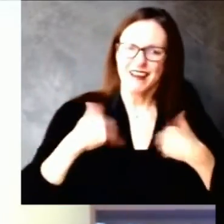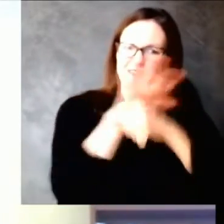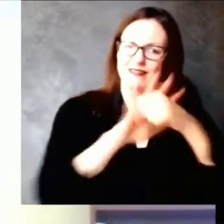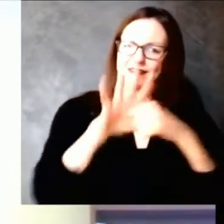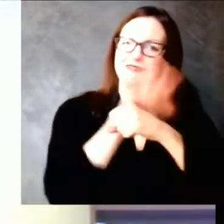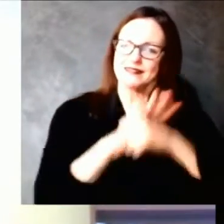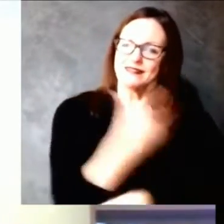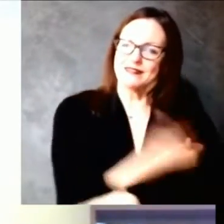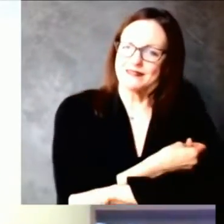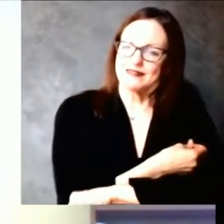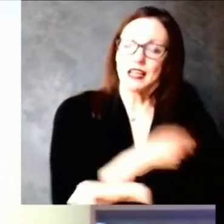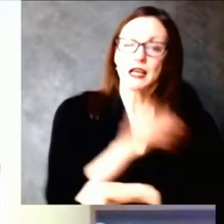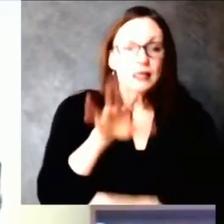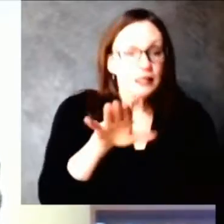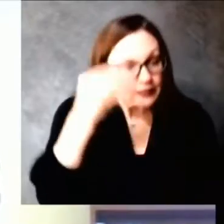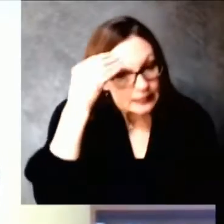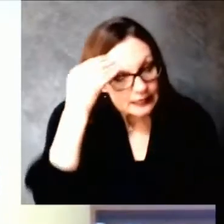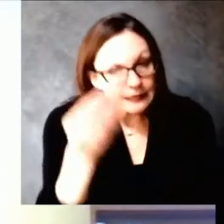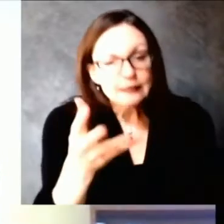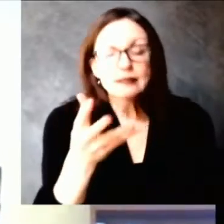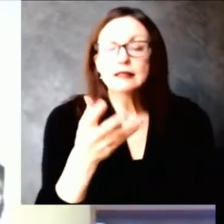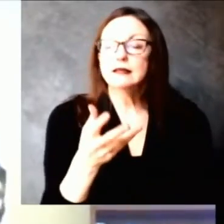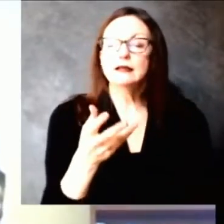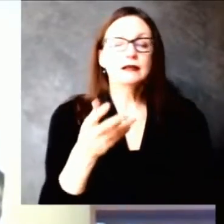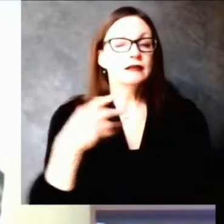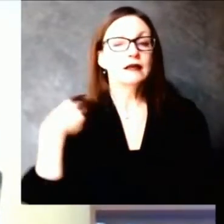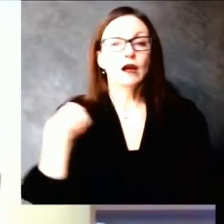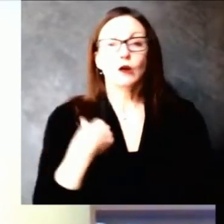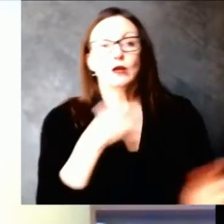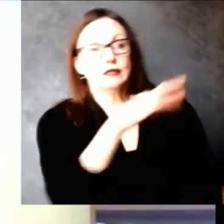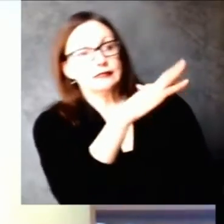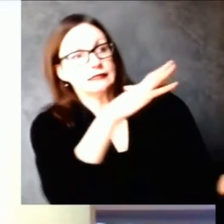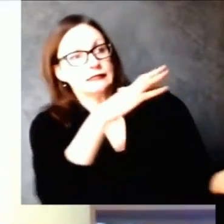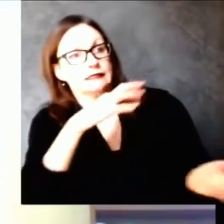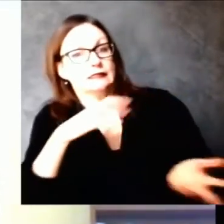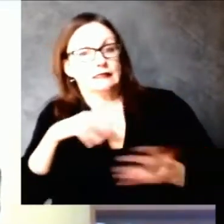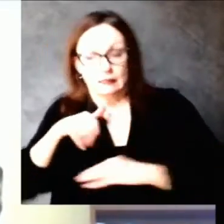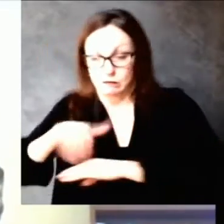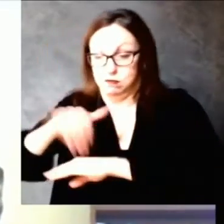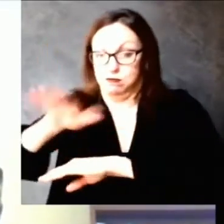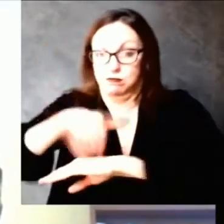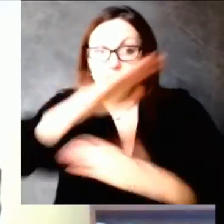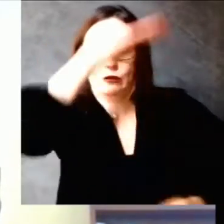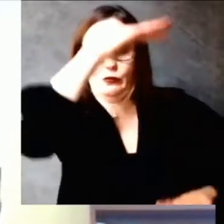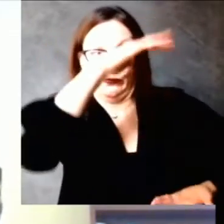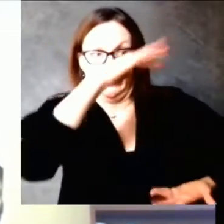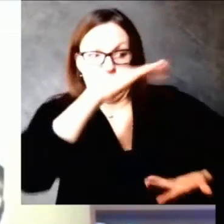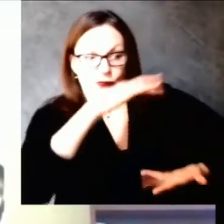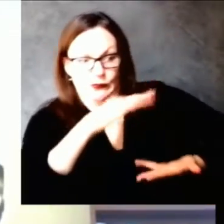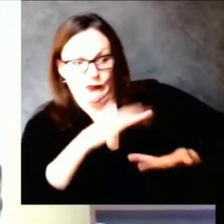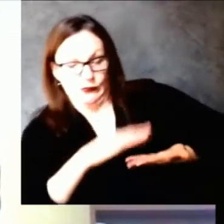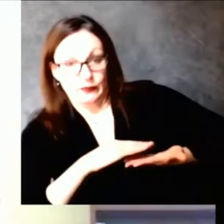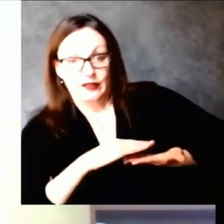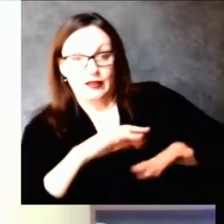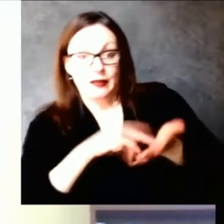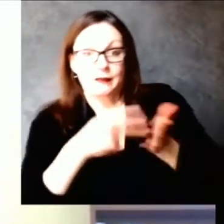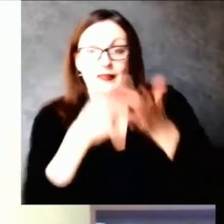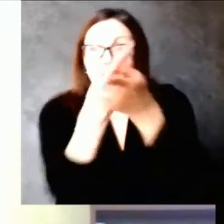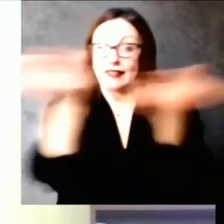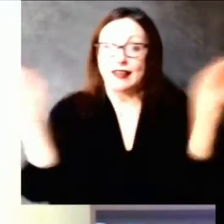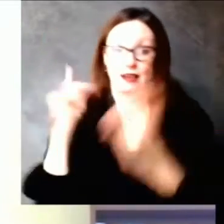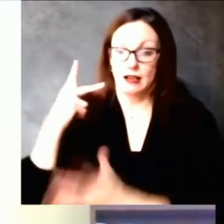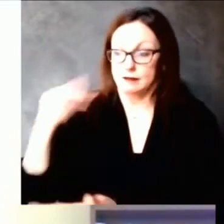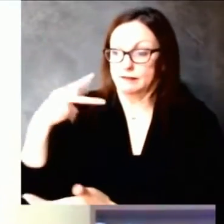can't wait for the day that every pharmacy, including that one in Portage County who requests vaccine is able to receive vaccine.